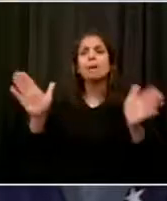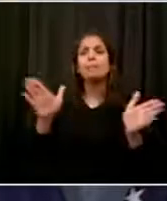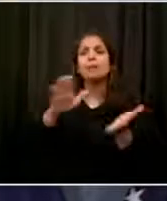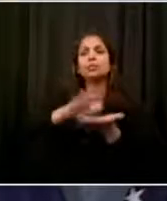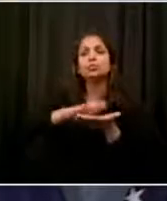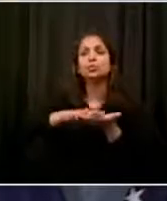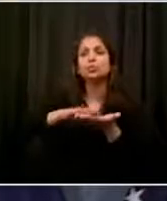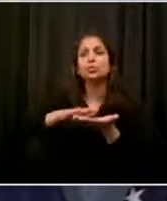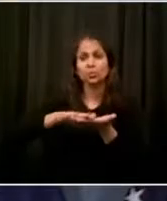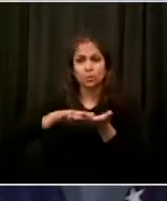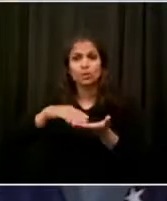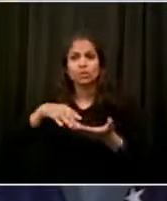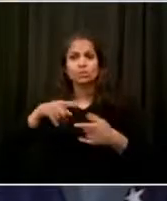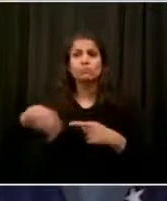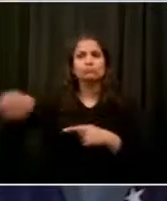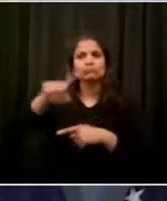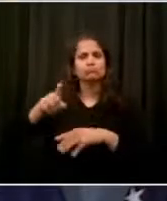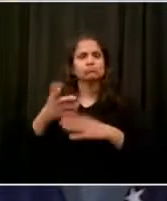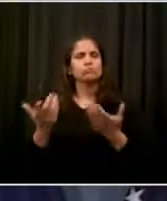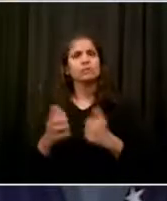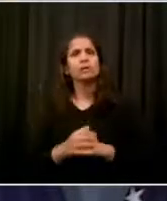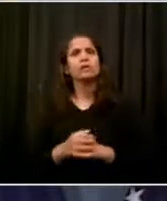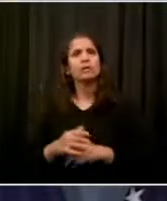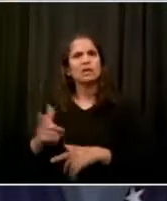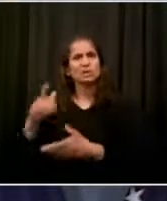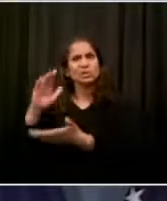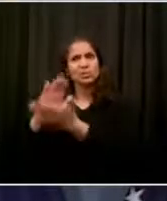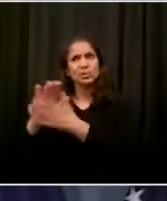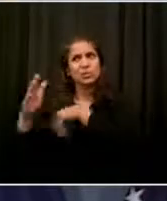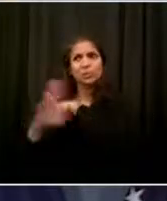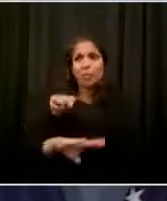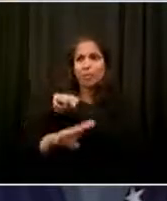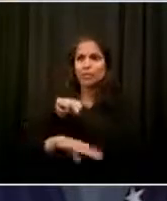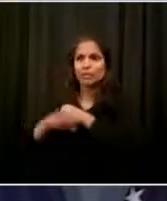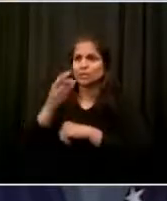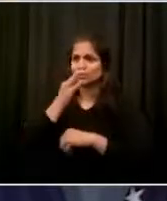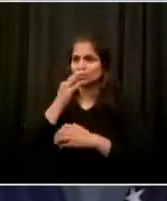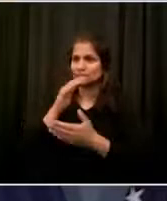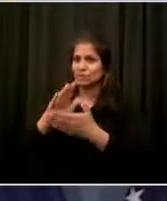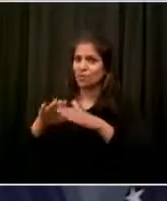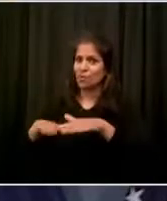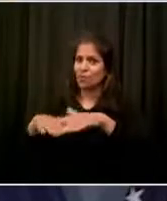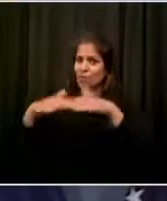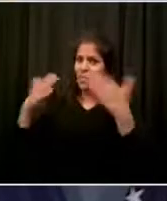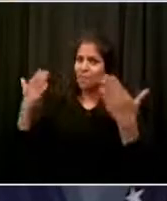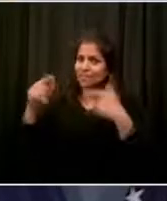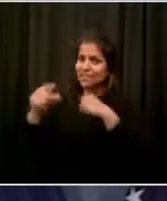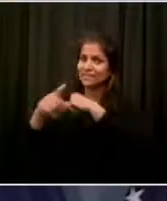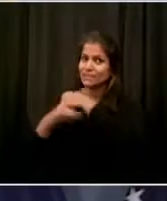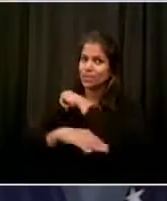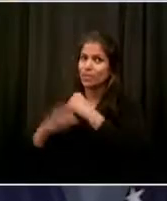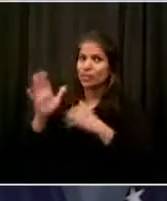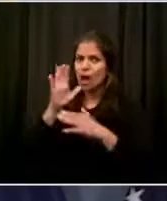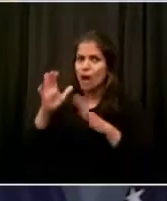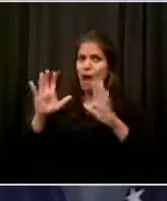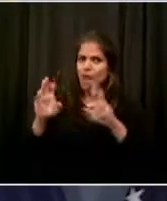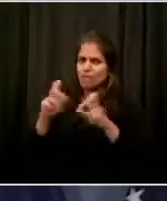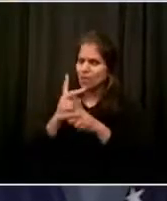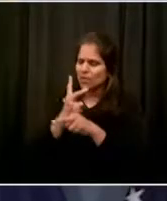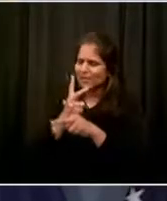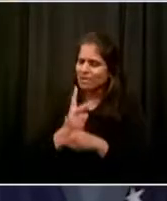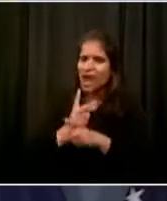back in September, and it has to be literally the greatest school year in the history of New York City. So it's all hands on deck,